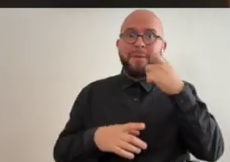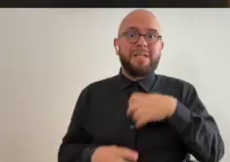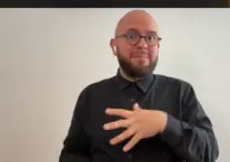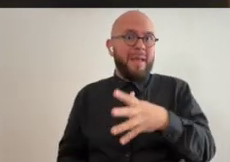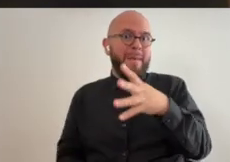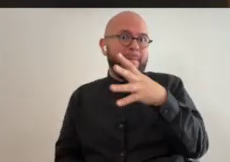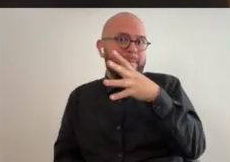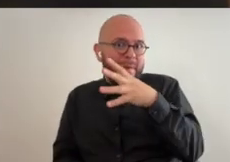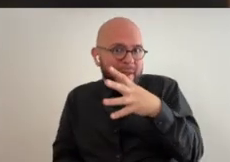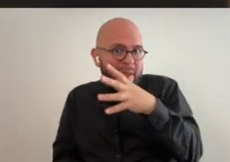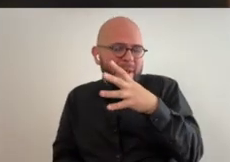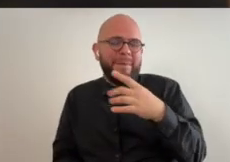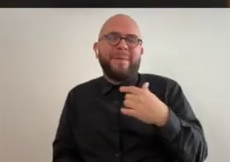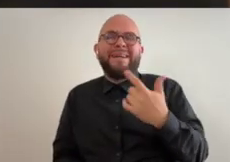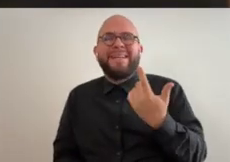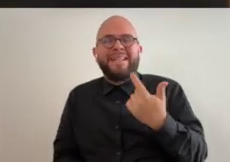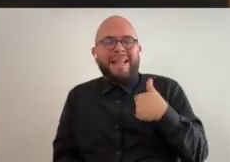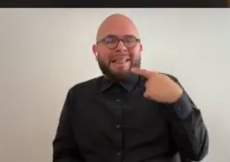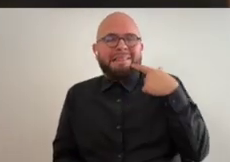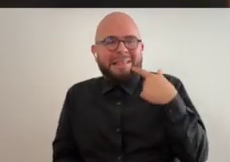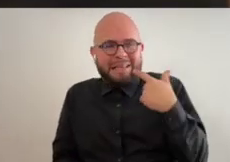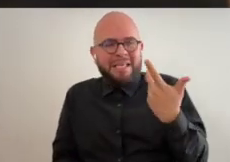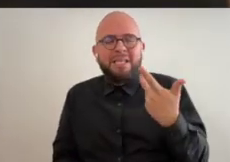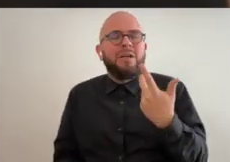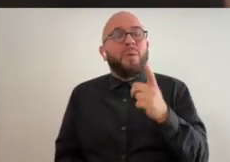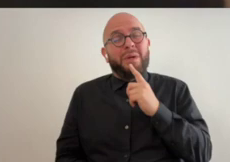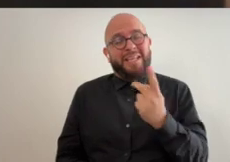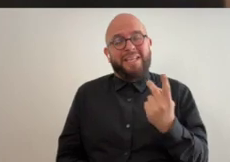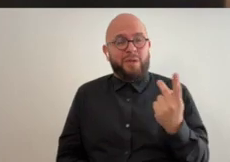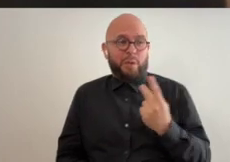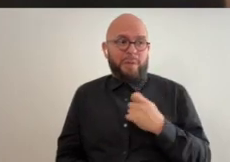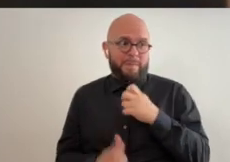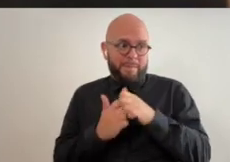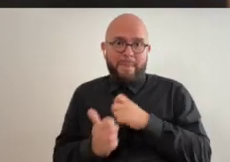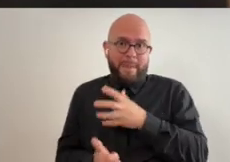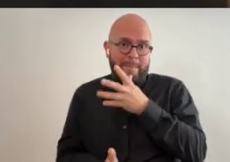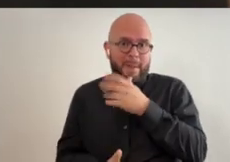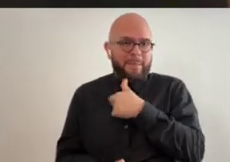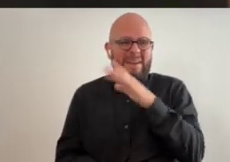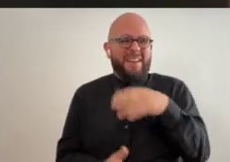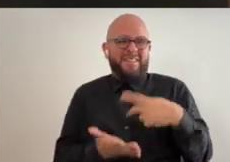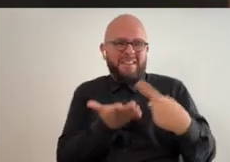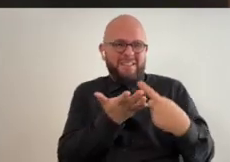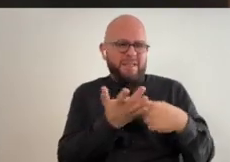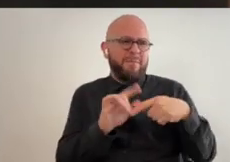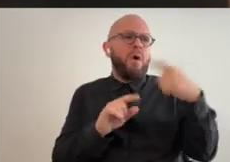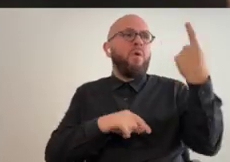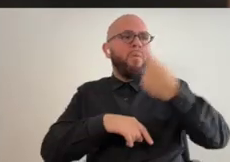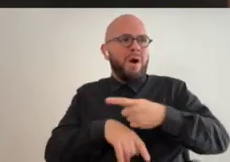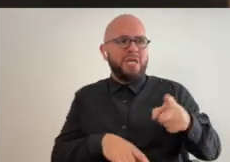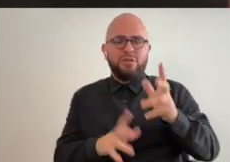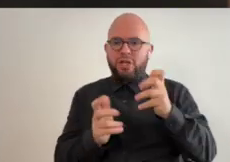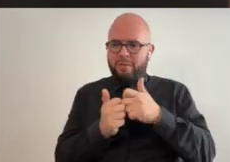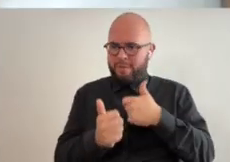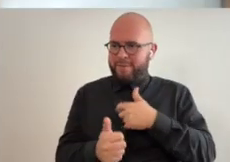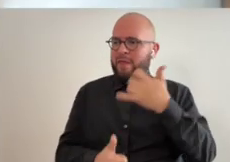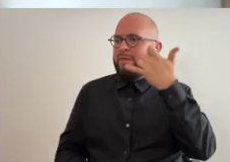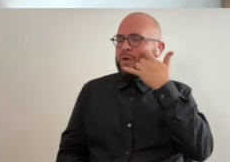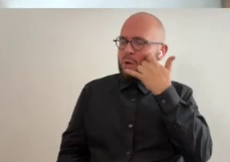great because my mom i think like we never also never really discussed it but one day